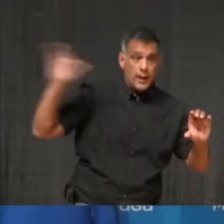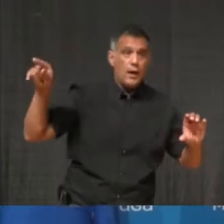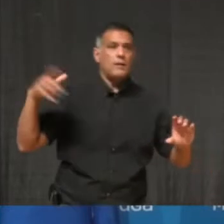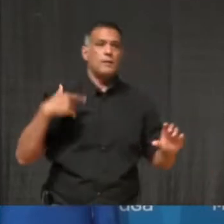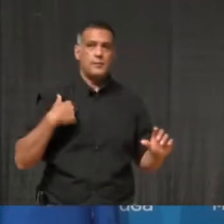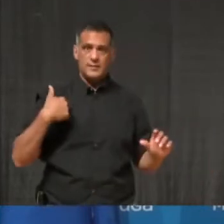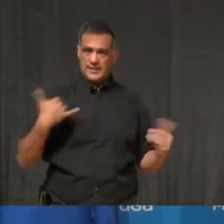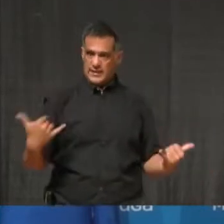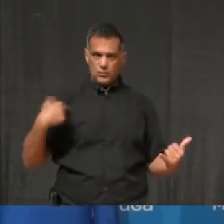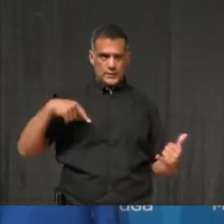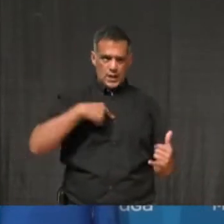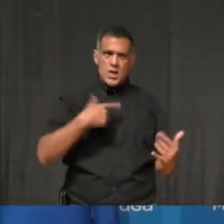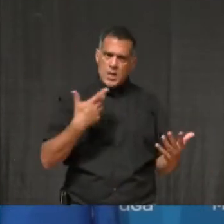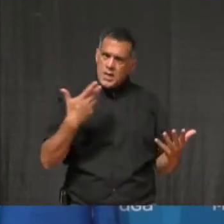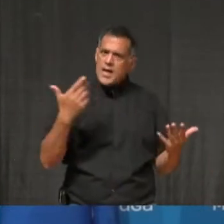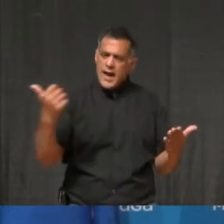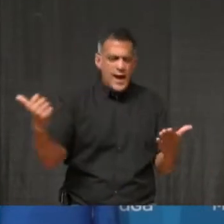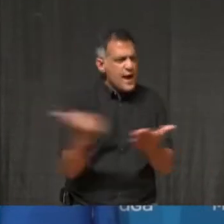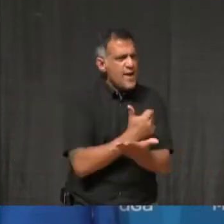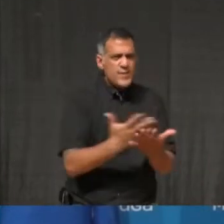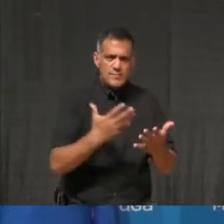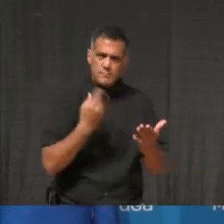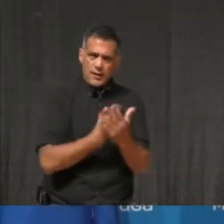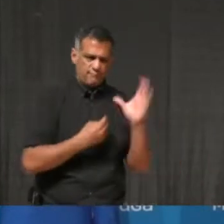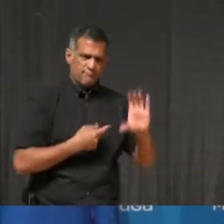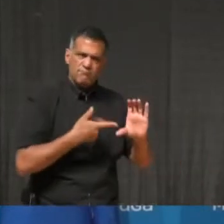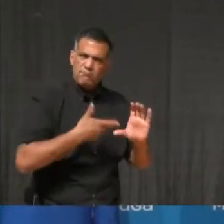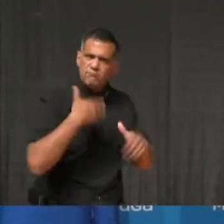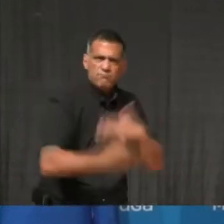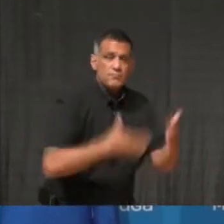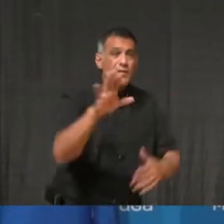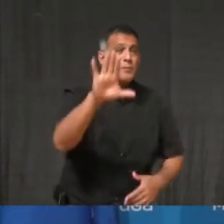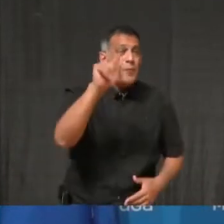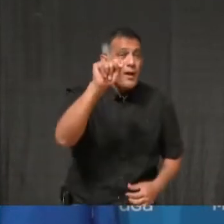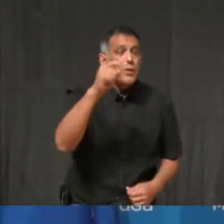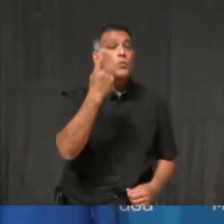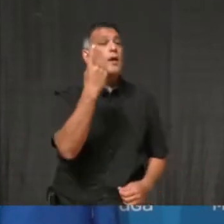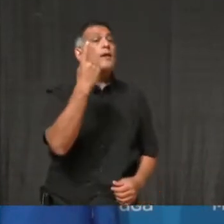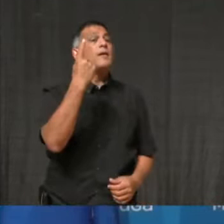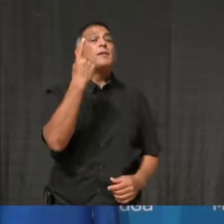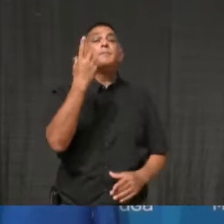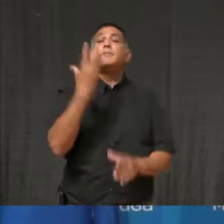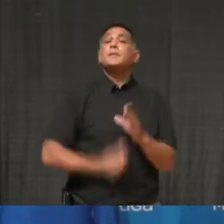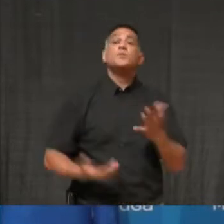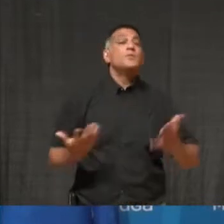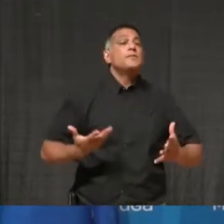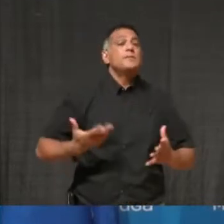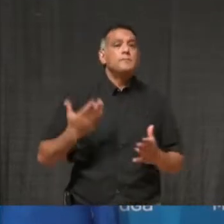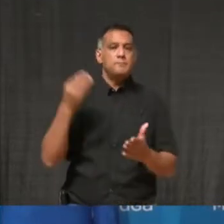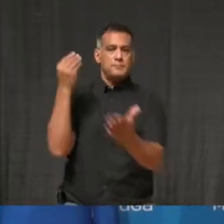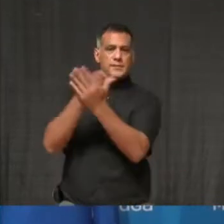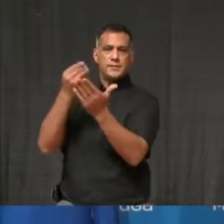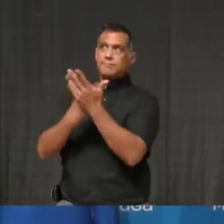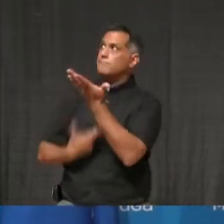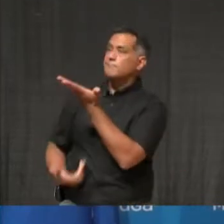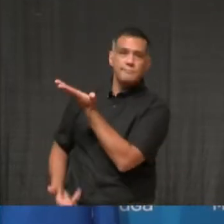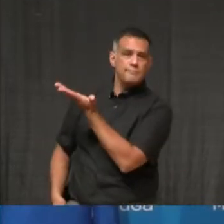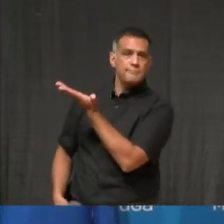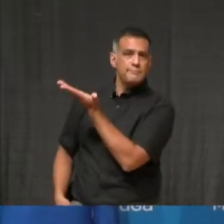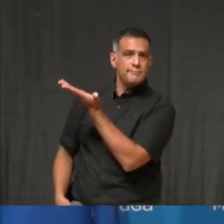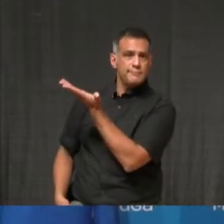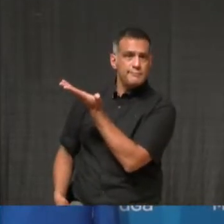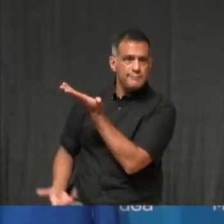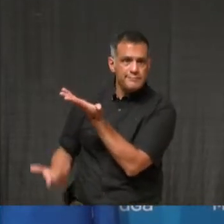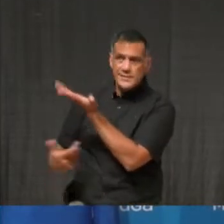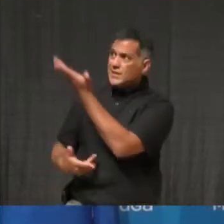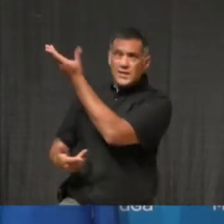simply don't have the resources or the fiscal firepower that other levels of government have to provide a direct injection